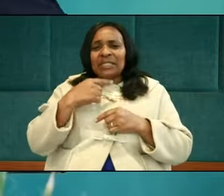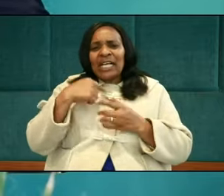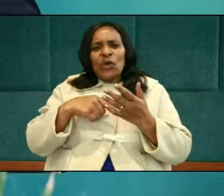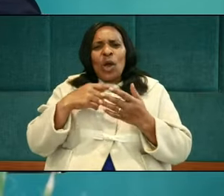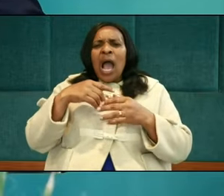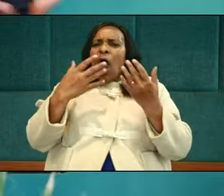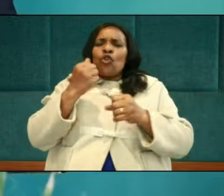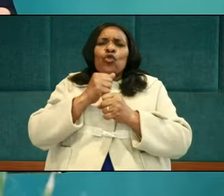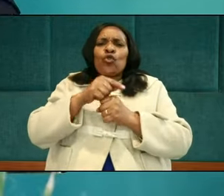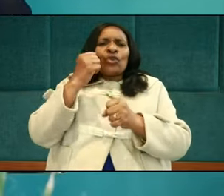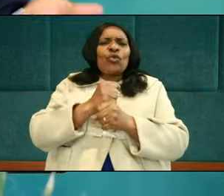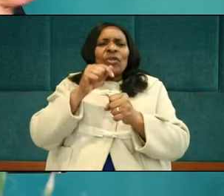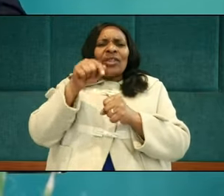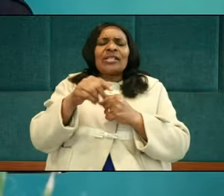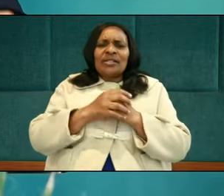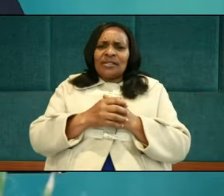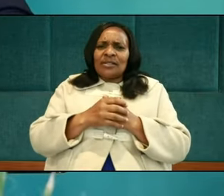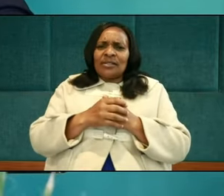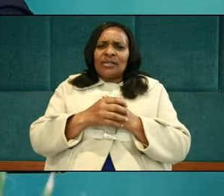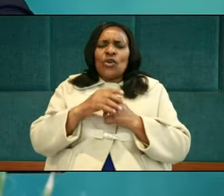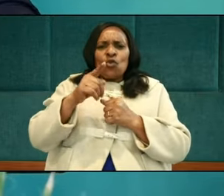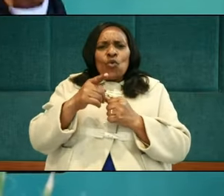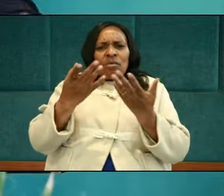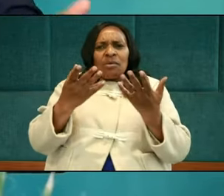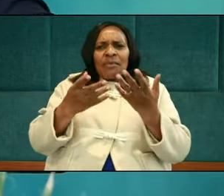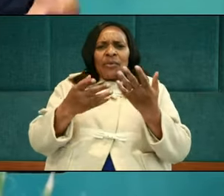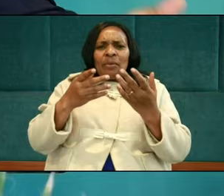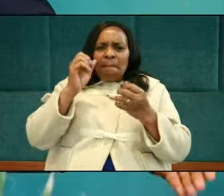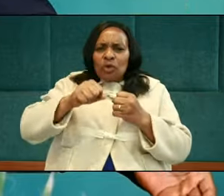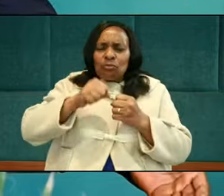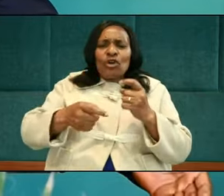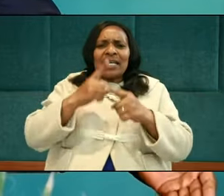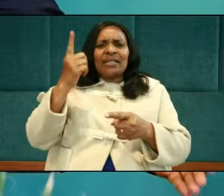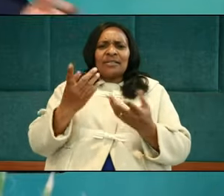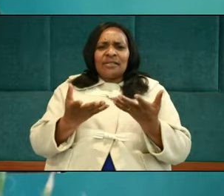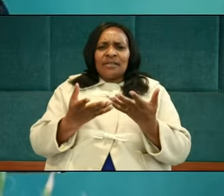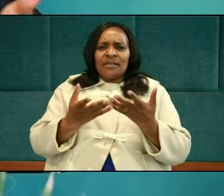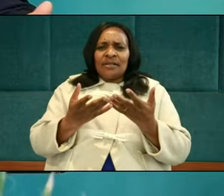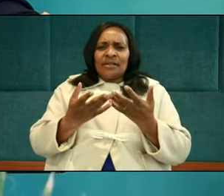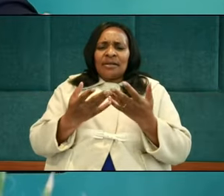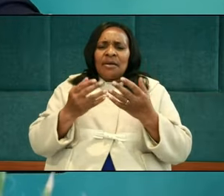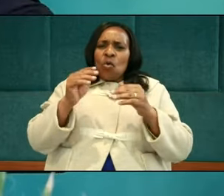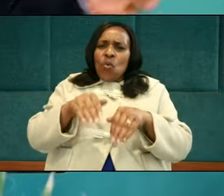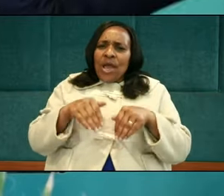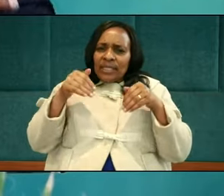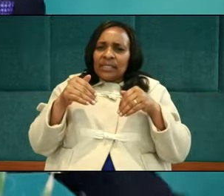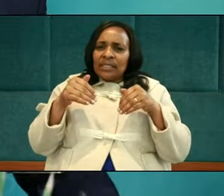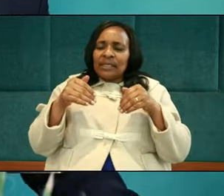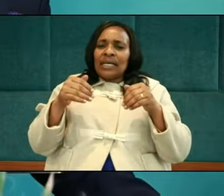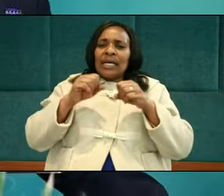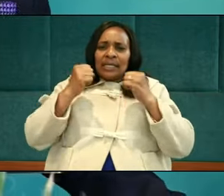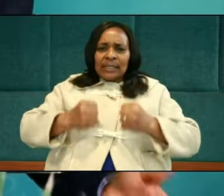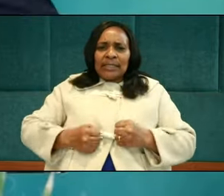you don't do this. I mean, I'm on the queue. I've been here for hours. I've been waiting. The